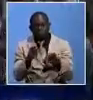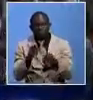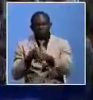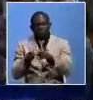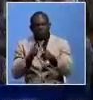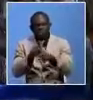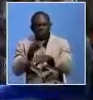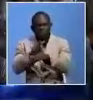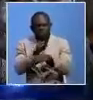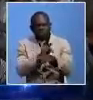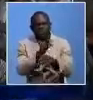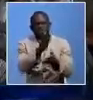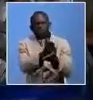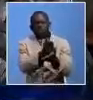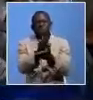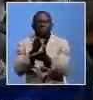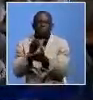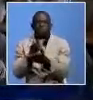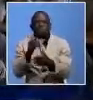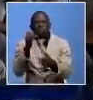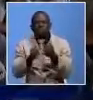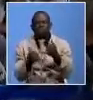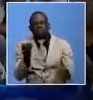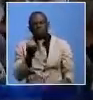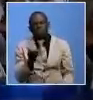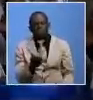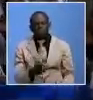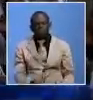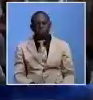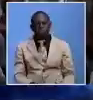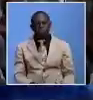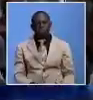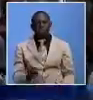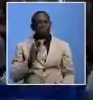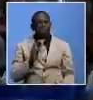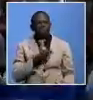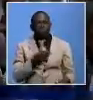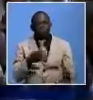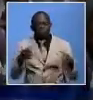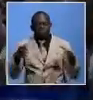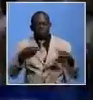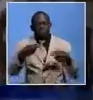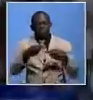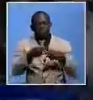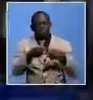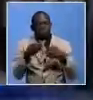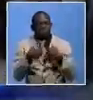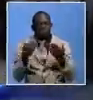Yet we do not have a classroom. I am on my knees.